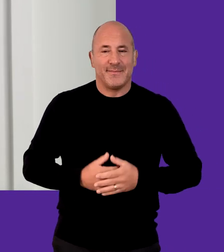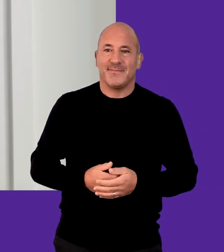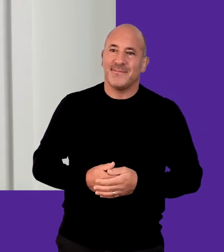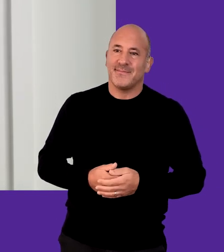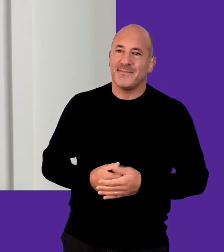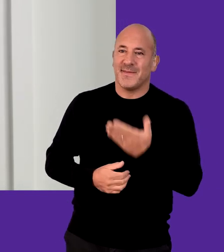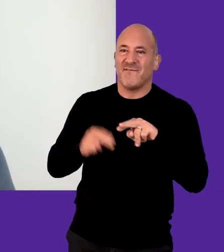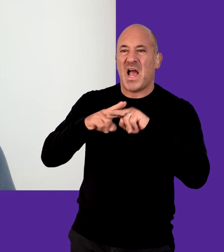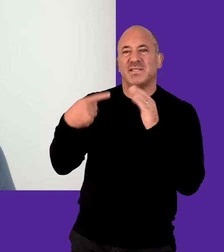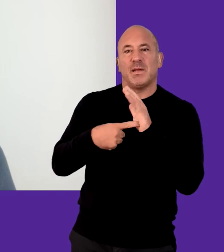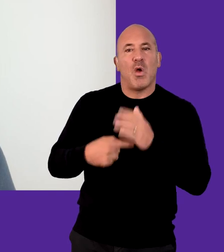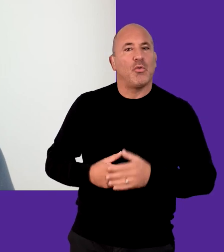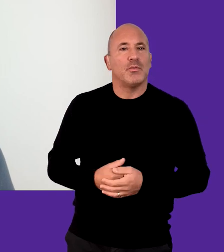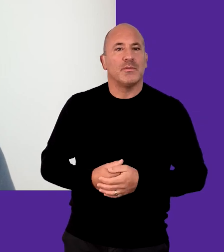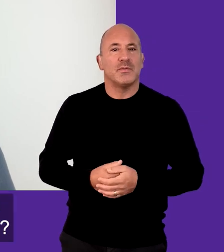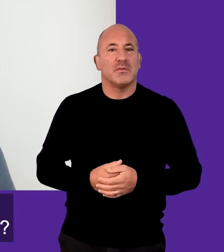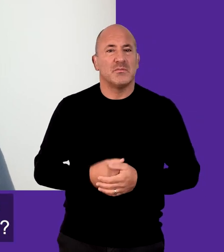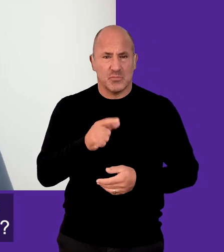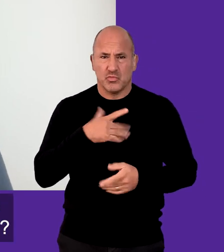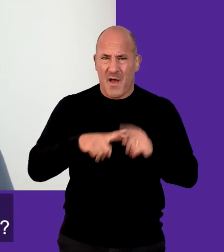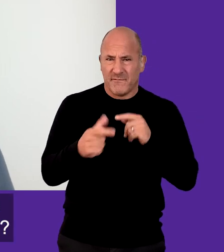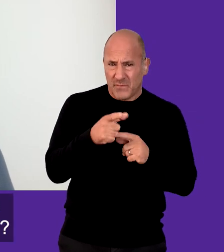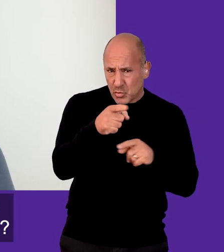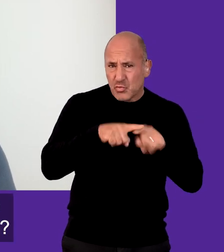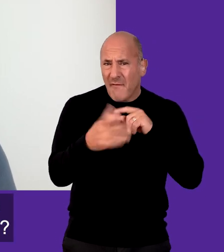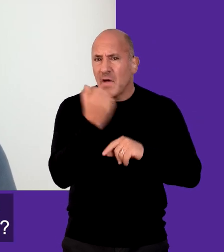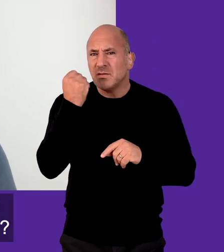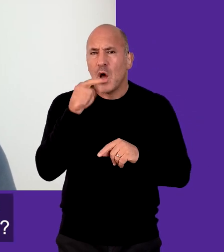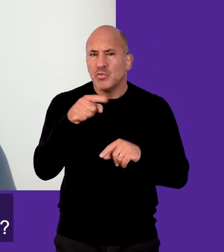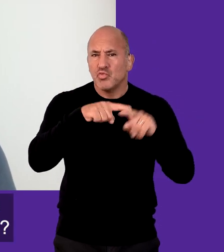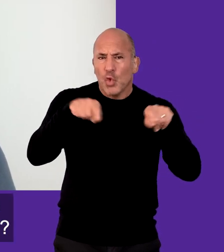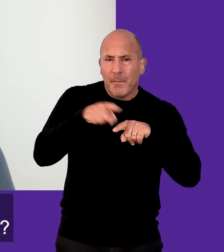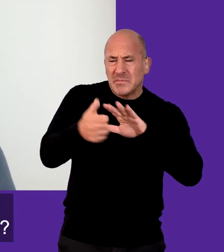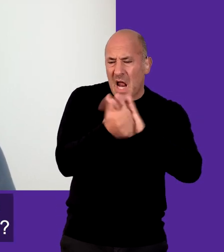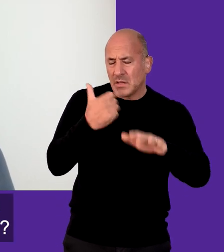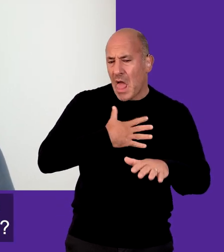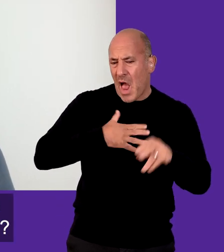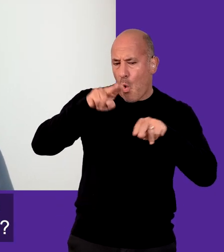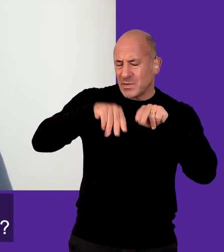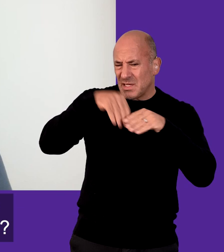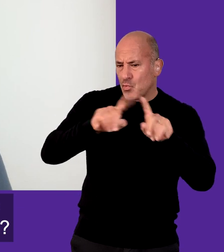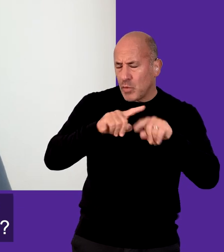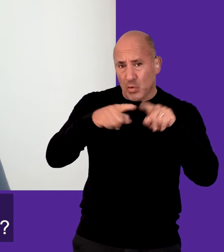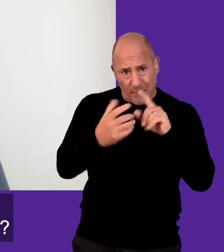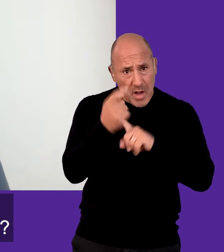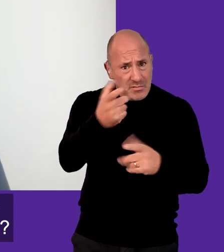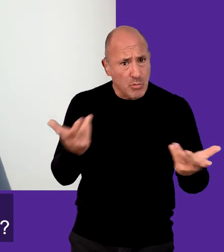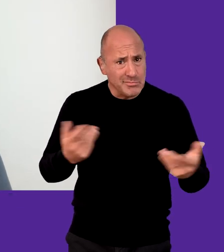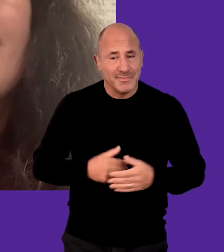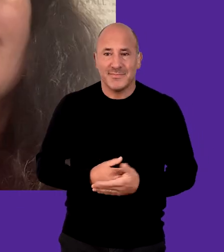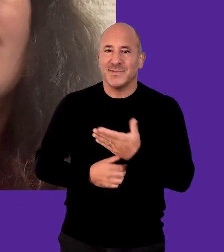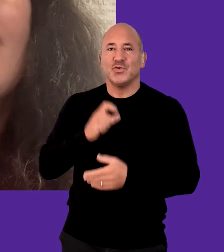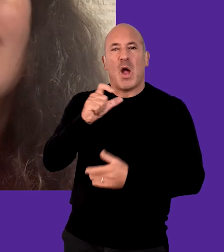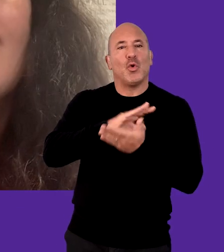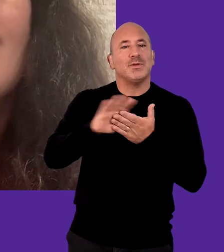individual basis That's Timbo Do you find out what kind of space the talent would prefer to audition in?